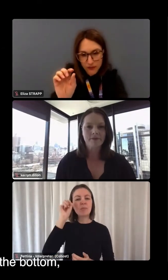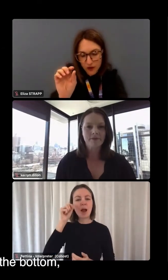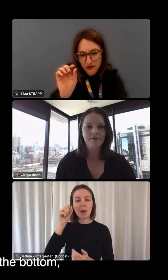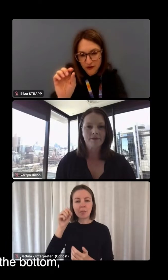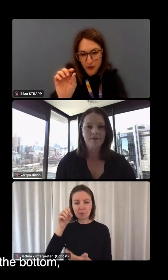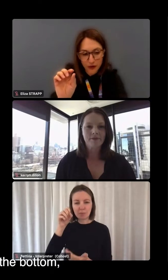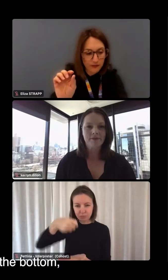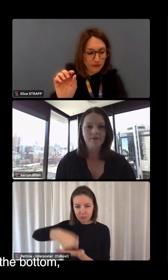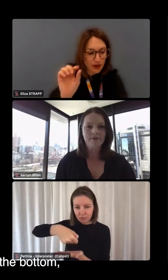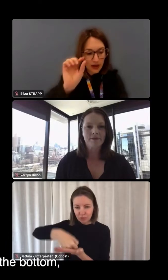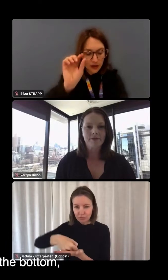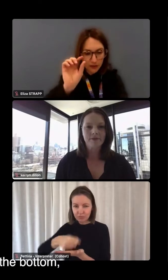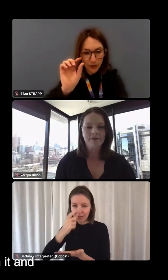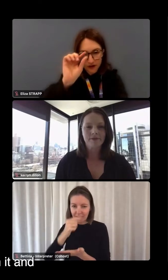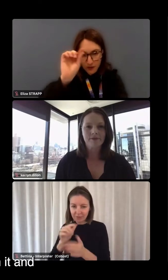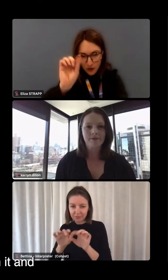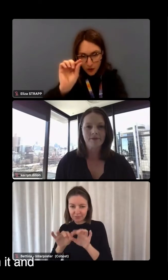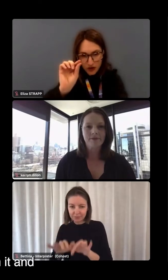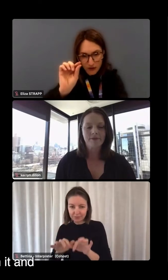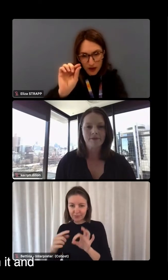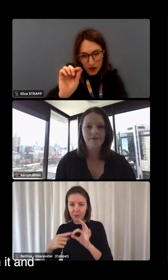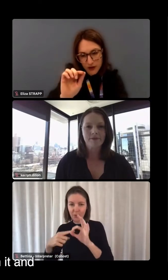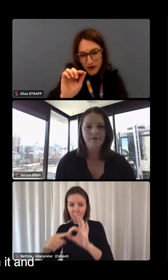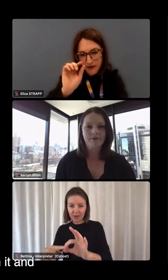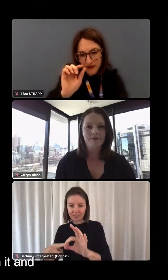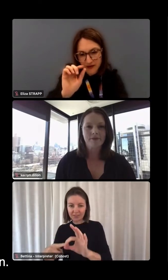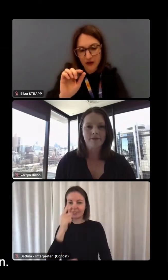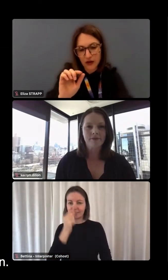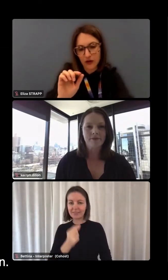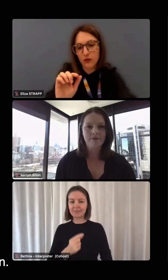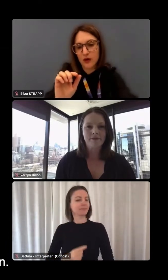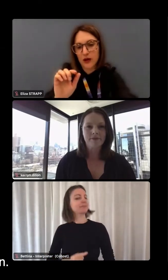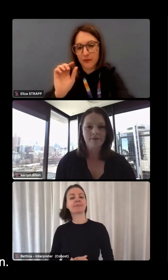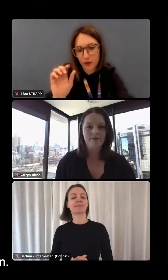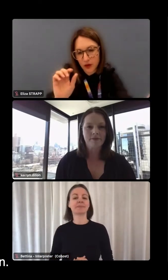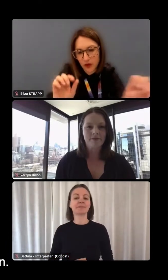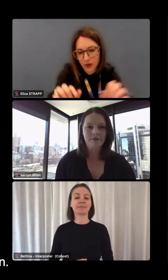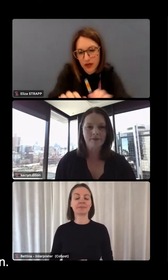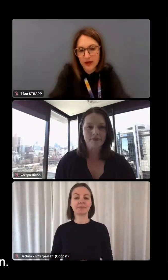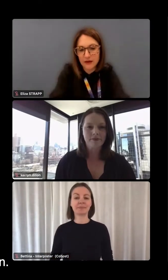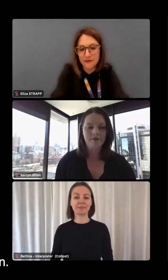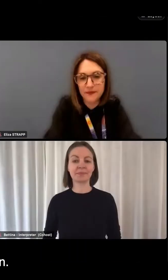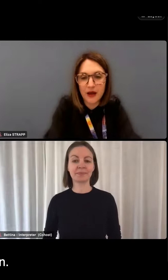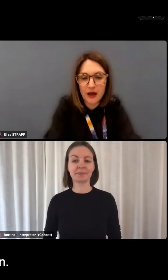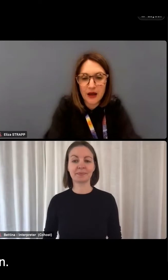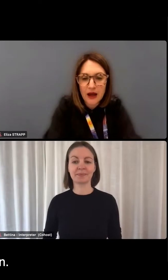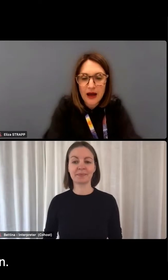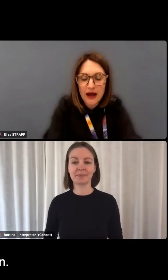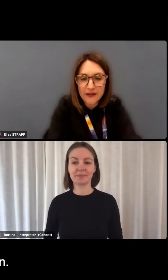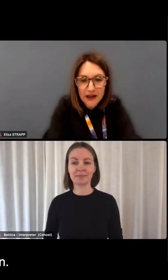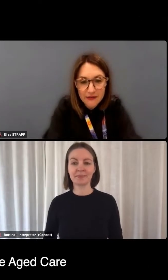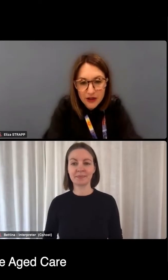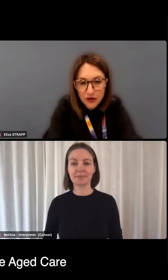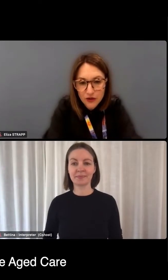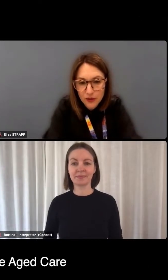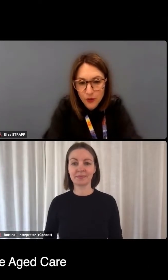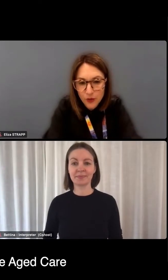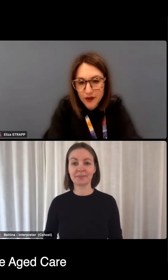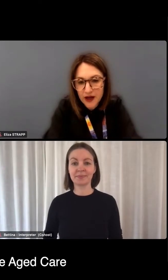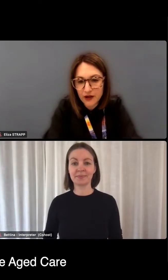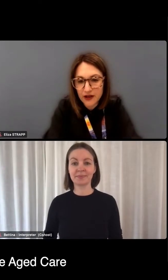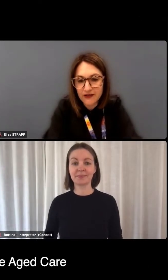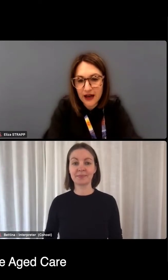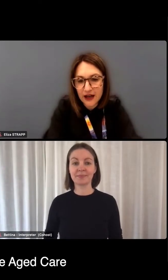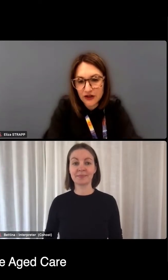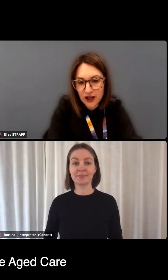It's a little question box at the bottom, a little box with a question mark on it. And that's how you put your Q&A in. The next measure